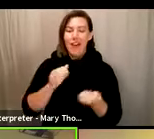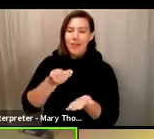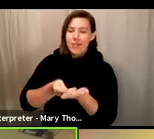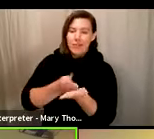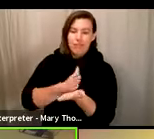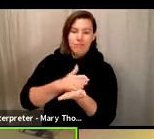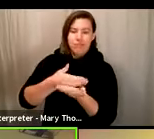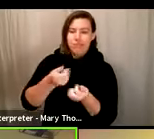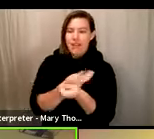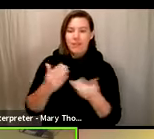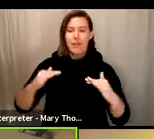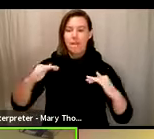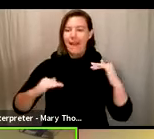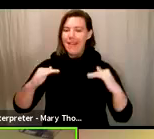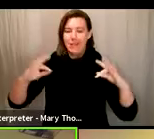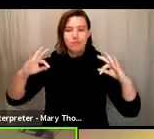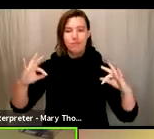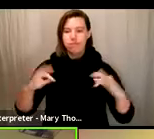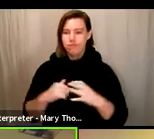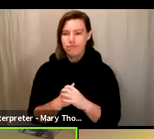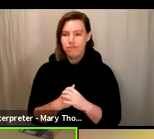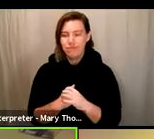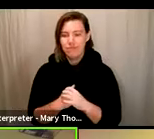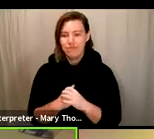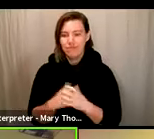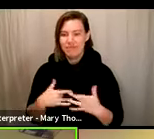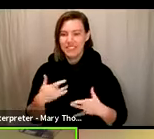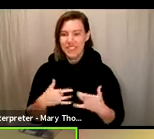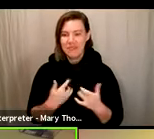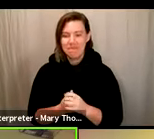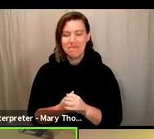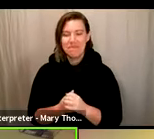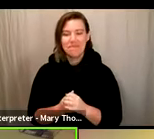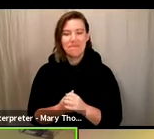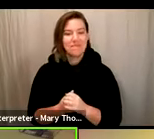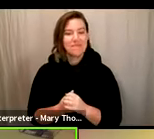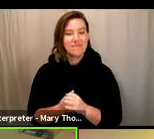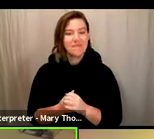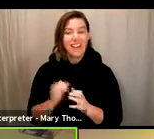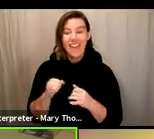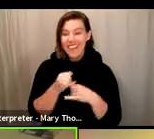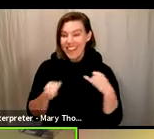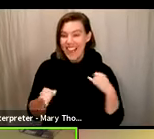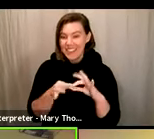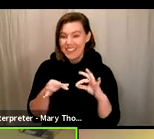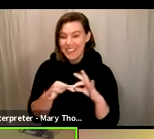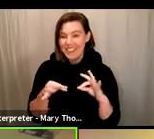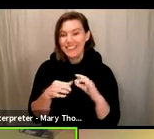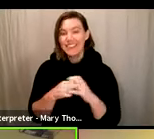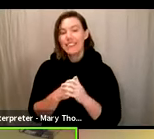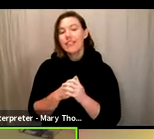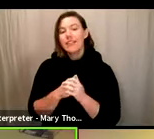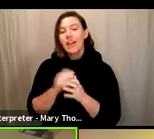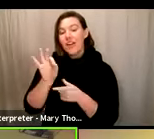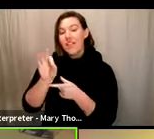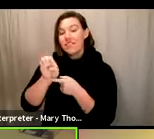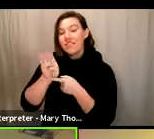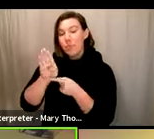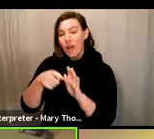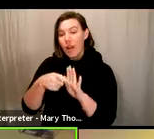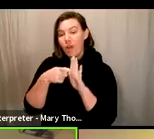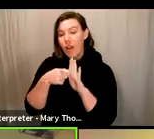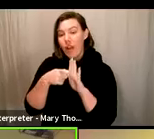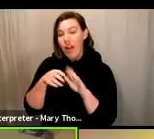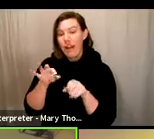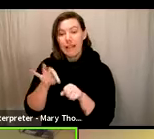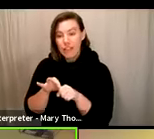And then one final note on our next upcoming election. It is not certain that we are going to have a February election, but if we do, it will be